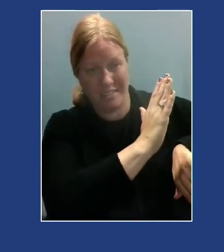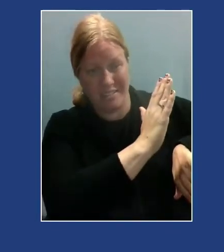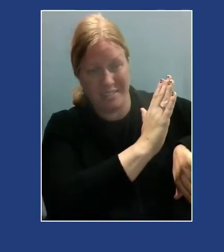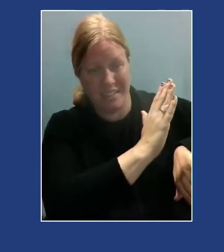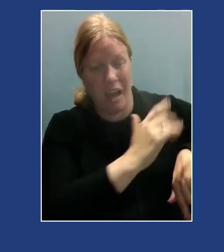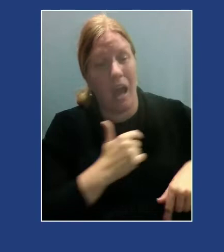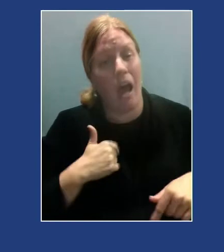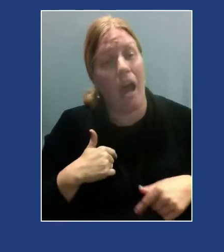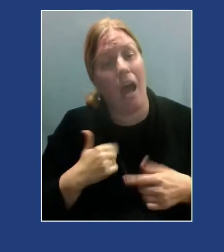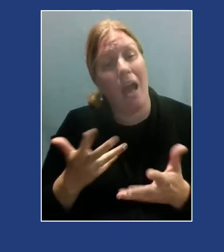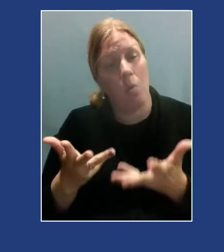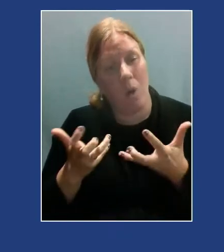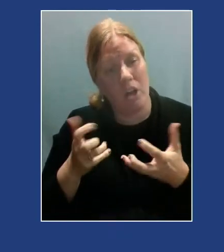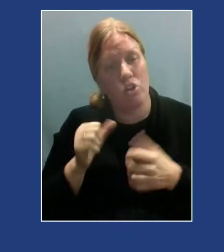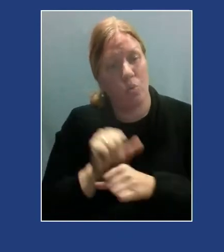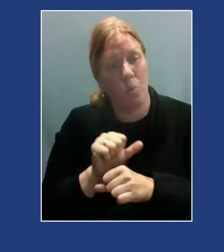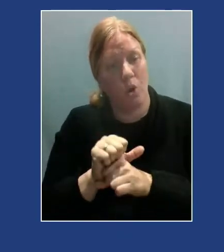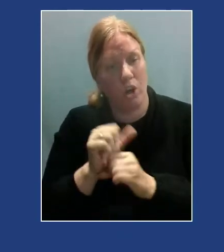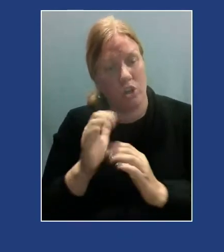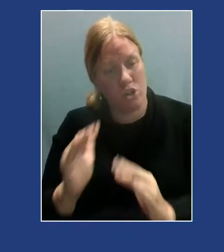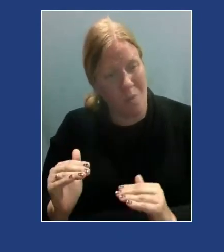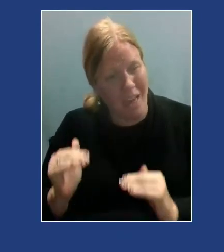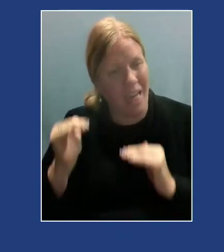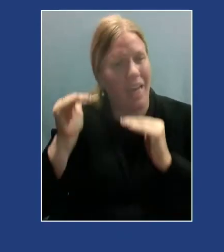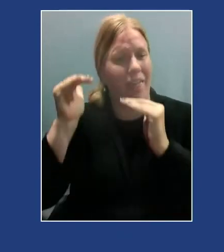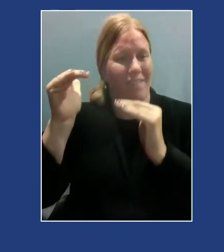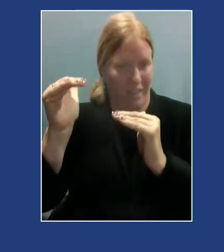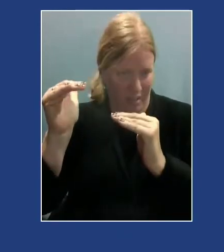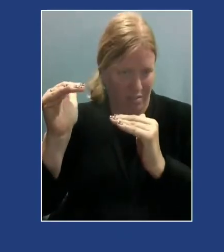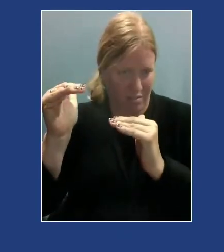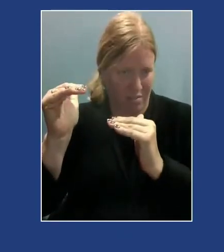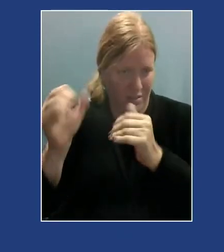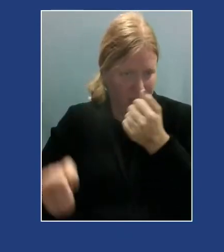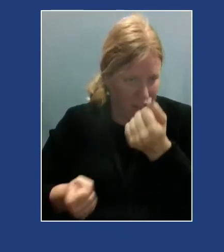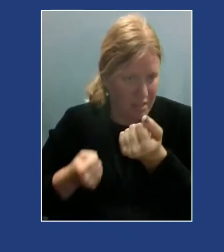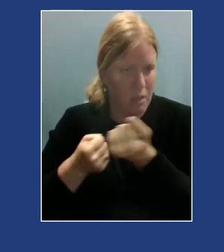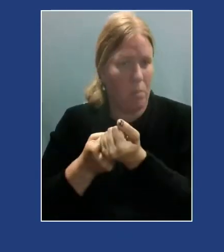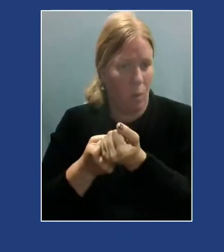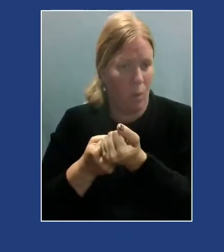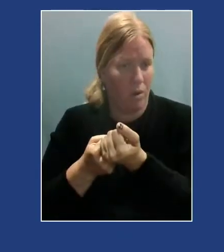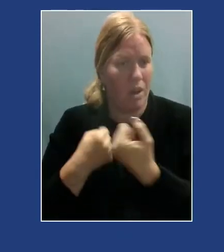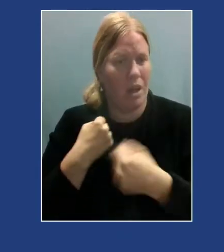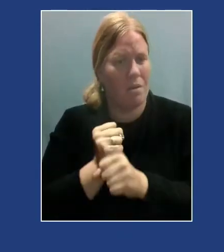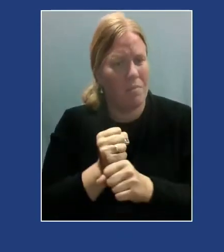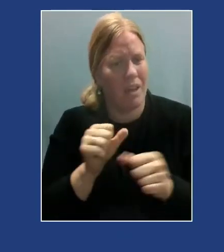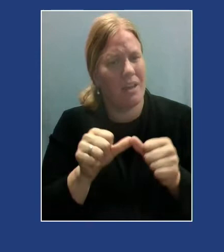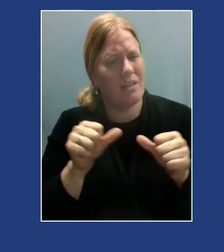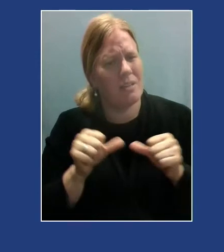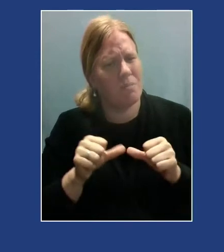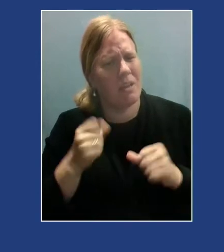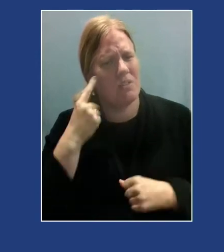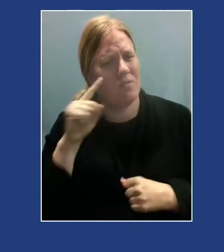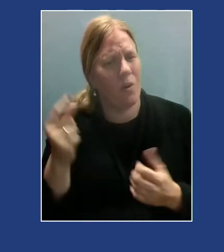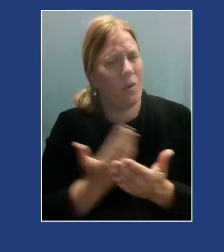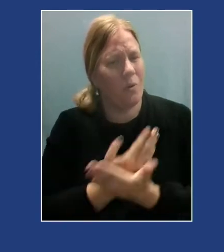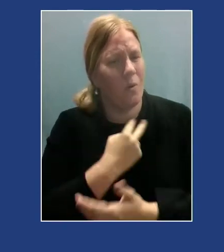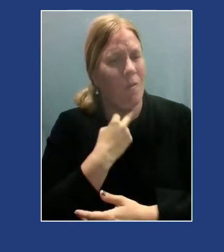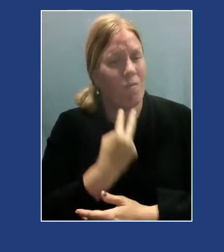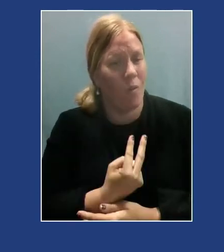working to elevate. And again, this is making space for new voices, varied identities.